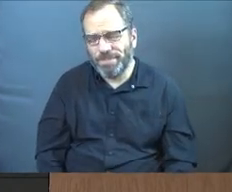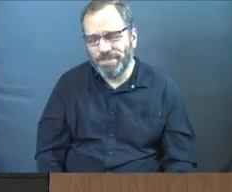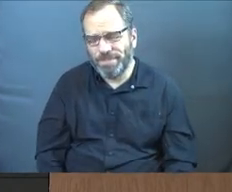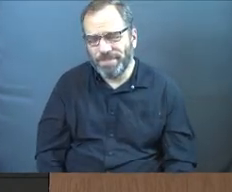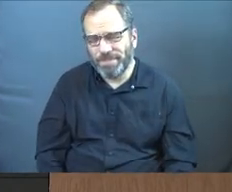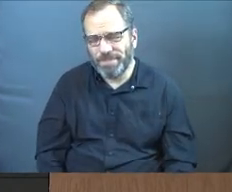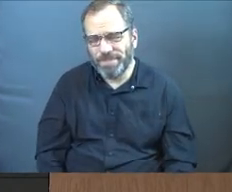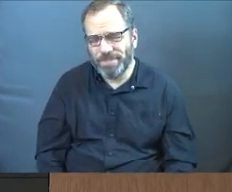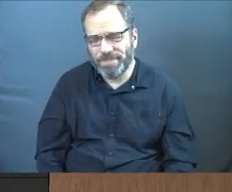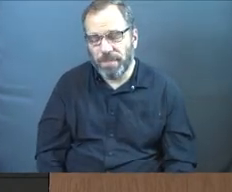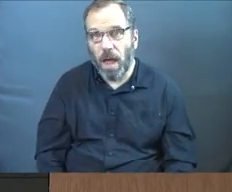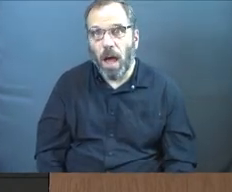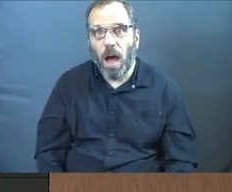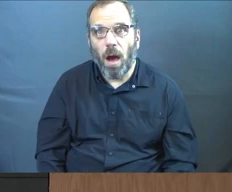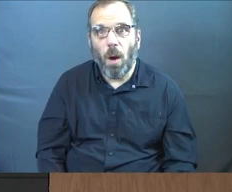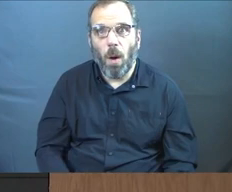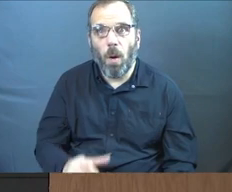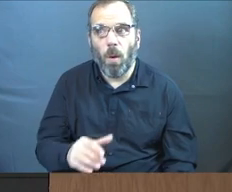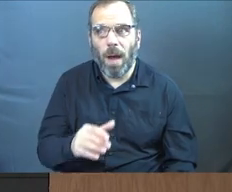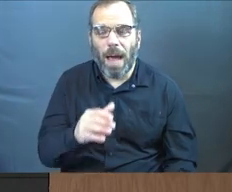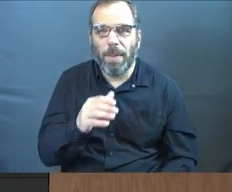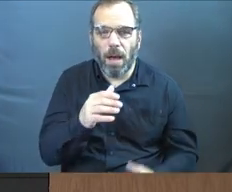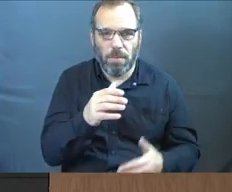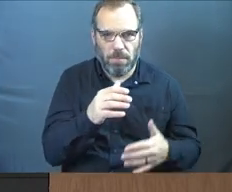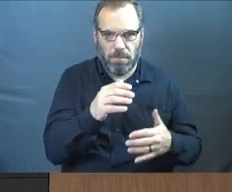Do the unborn carry the Imago Dei?